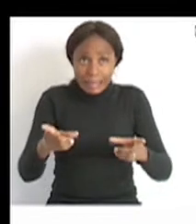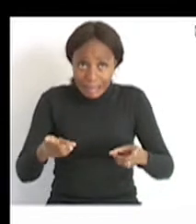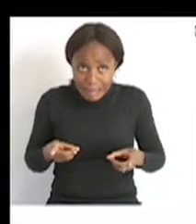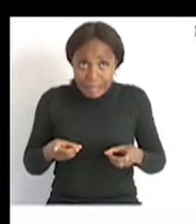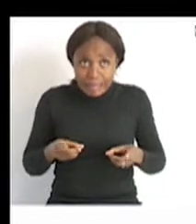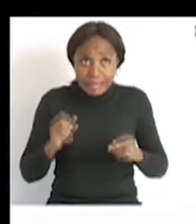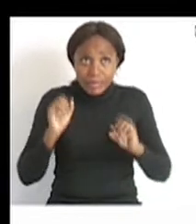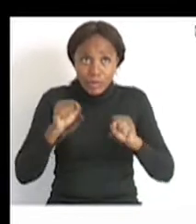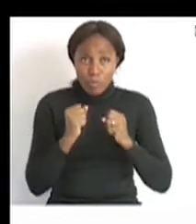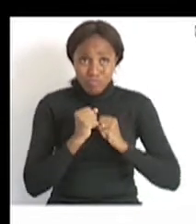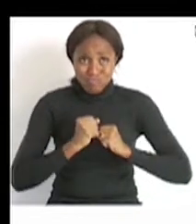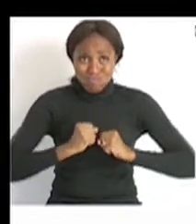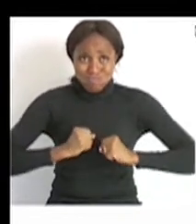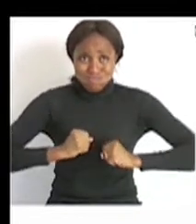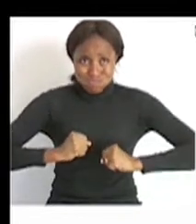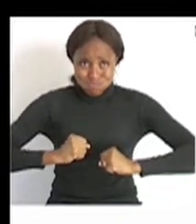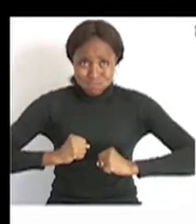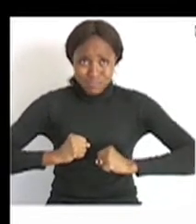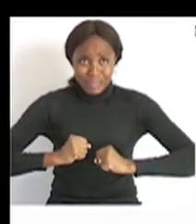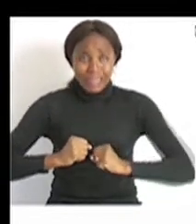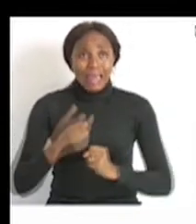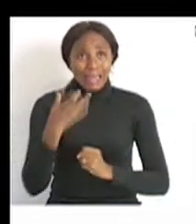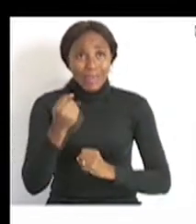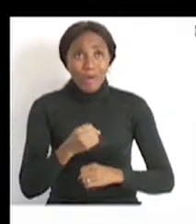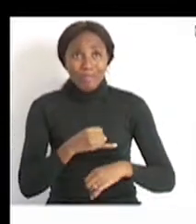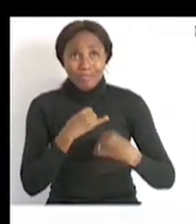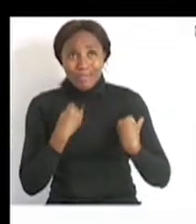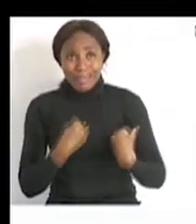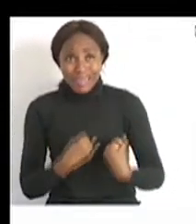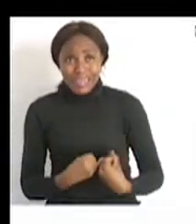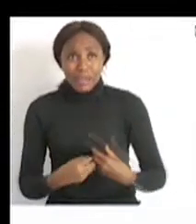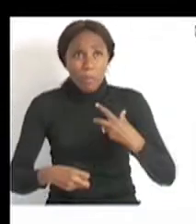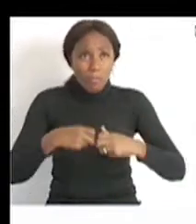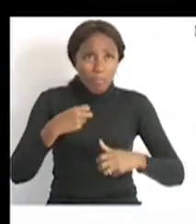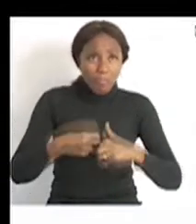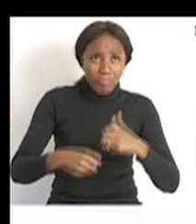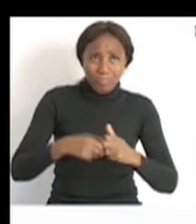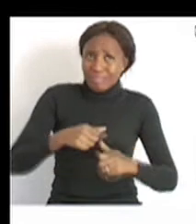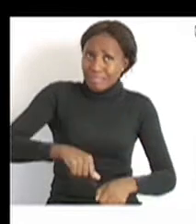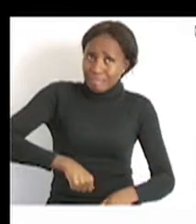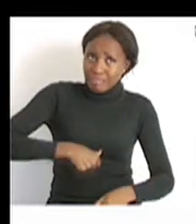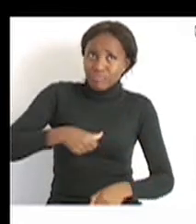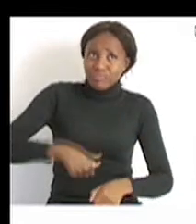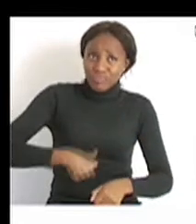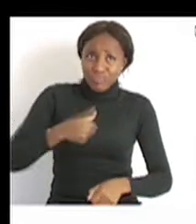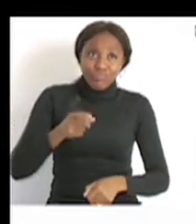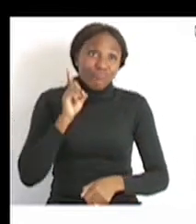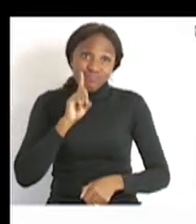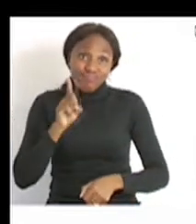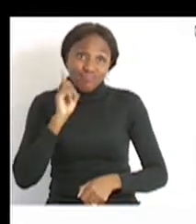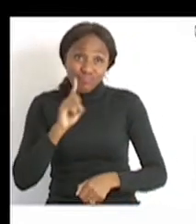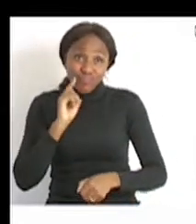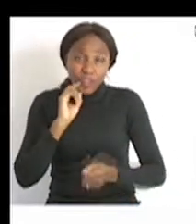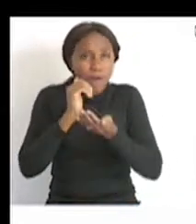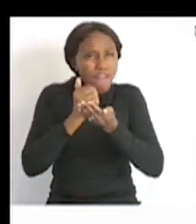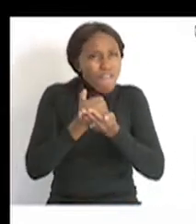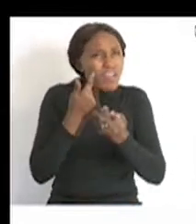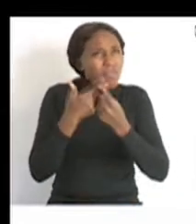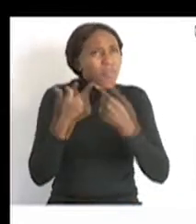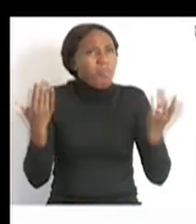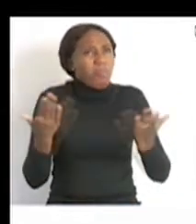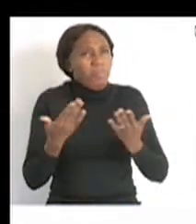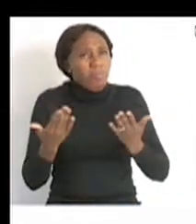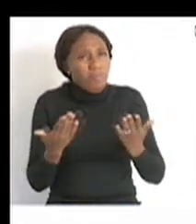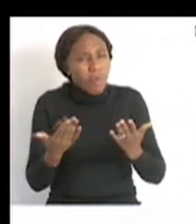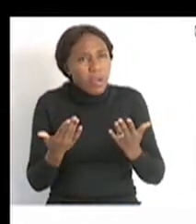overweight. And that again contains a whole lot of other health issues. Fats can be found in food